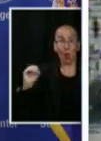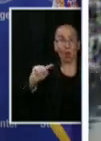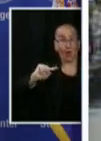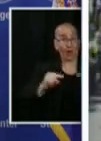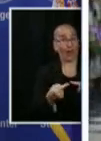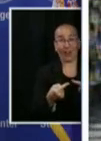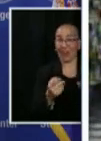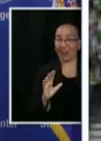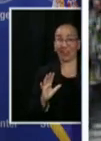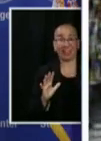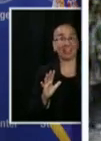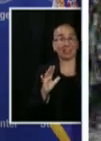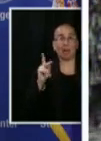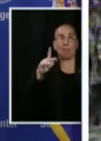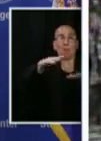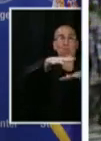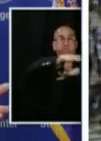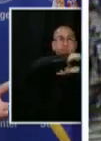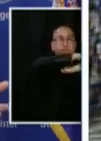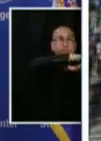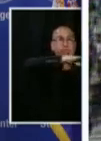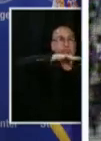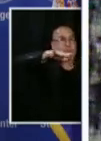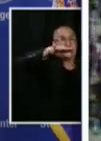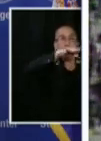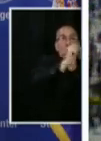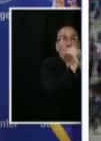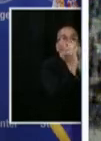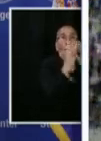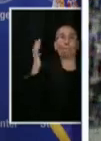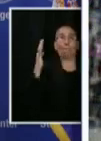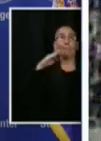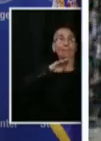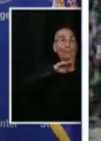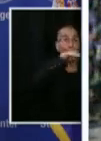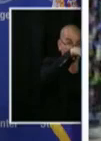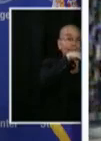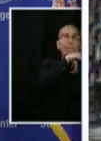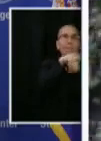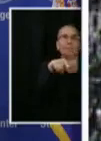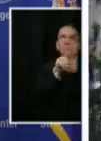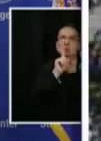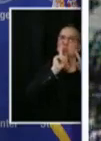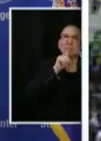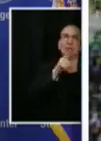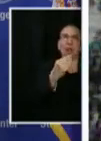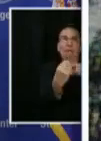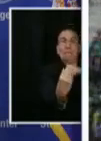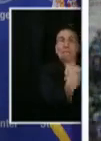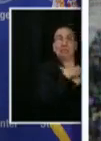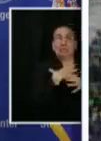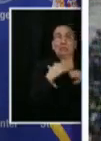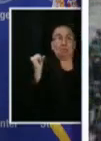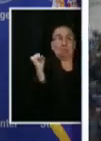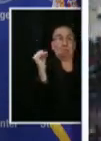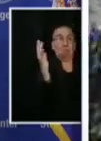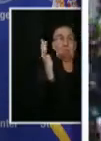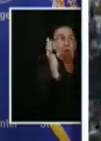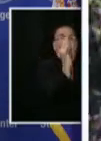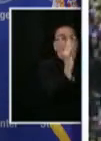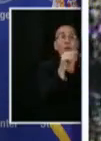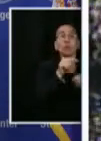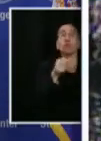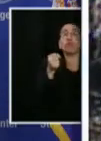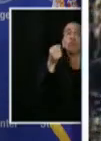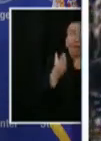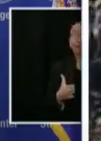in many cases, just, I'm sure, adrenaline and fear and everything else was happening. But the driver noted afterwards, after he